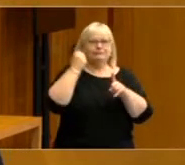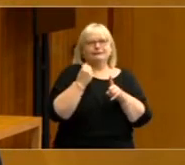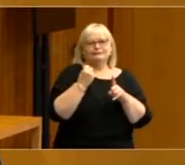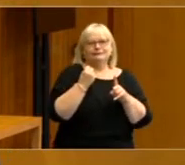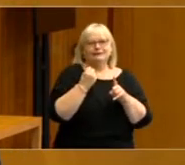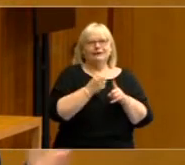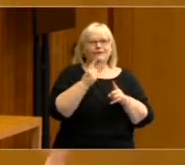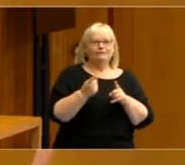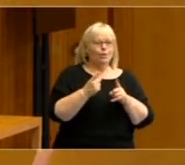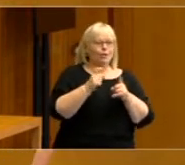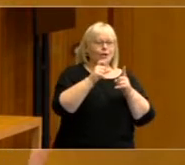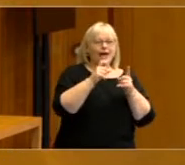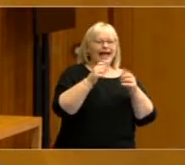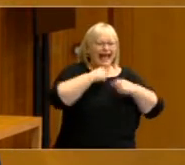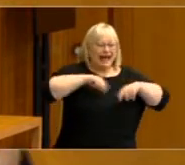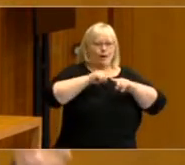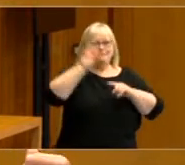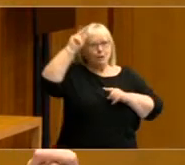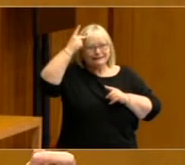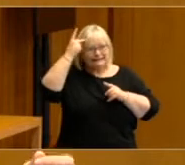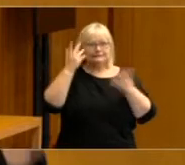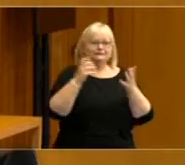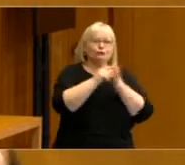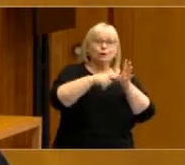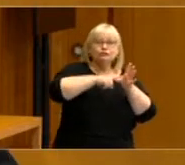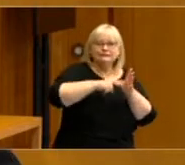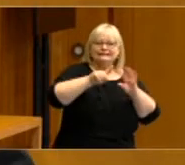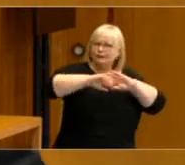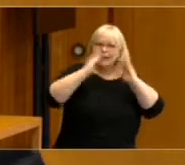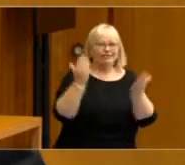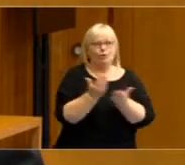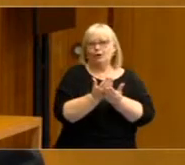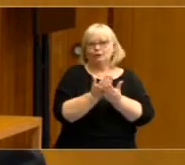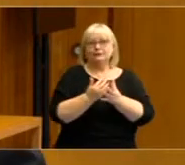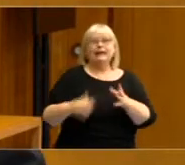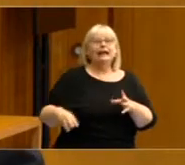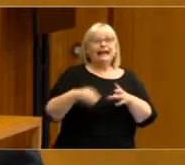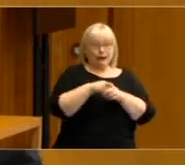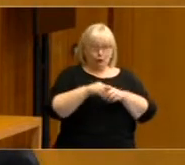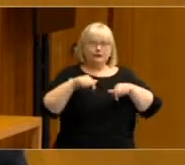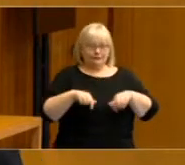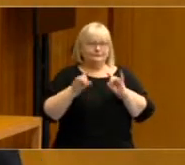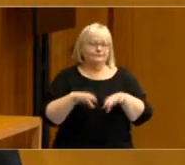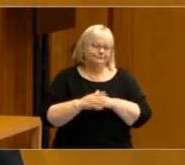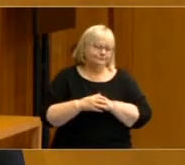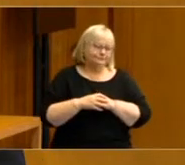for democratic politics around the world, including here in Australia.